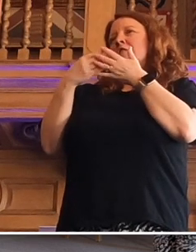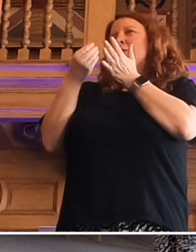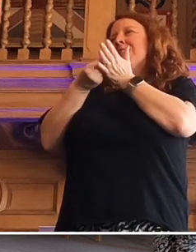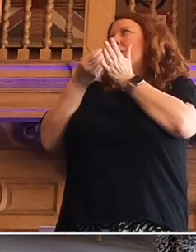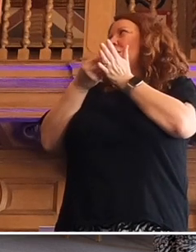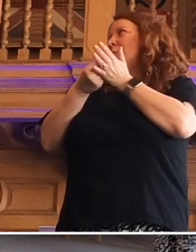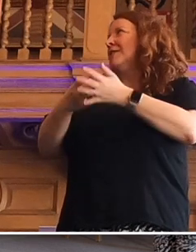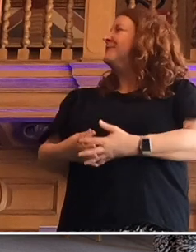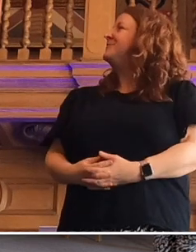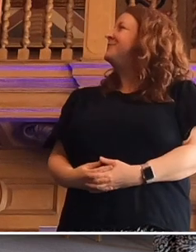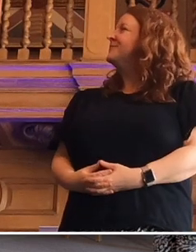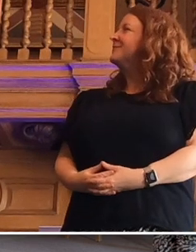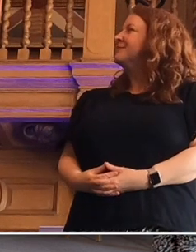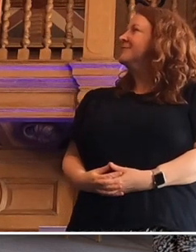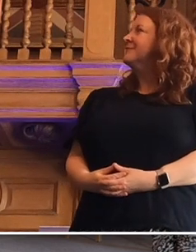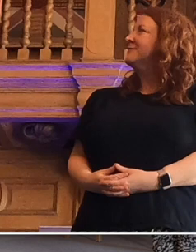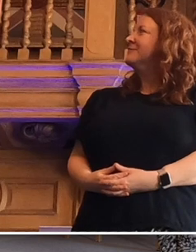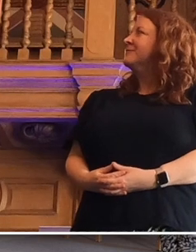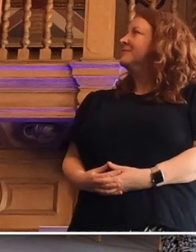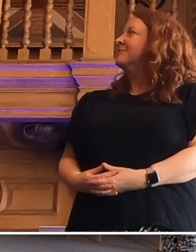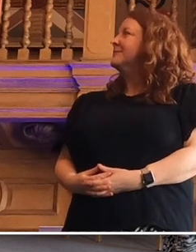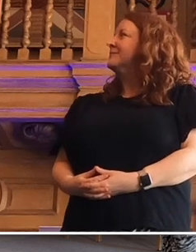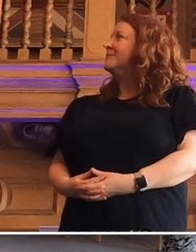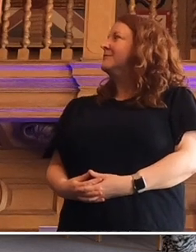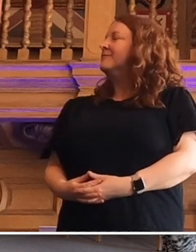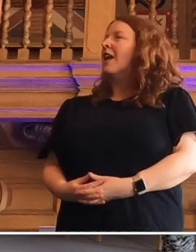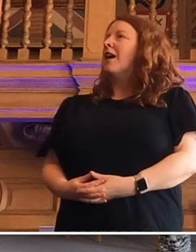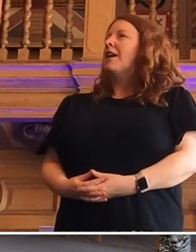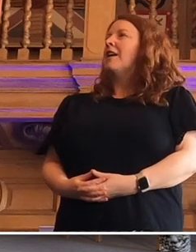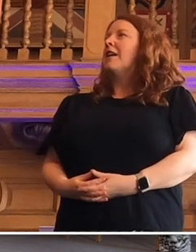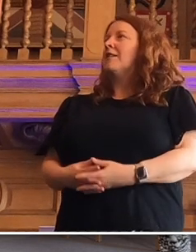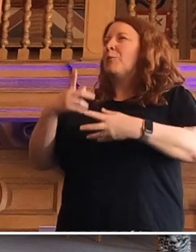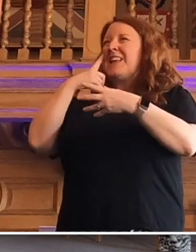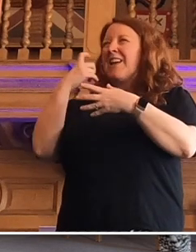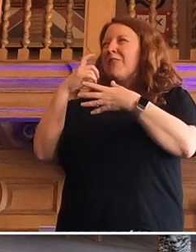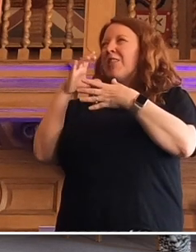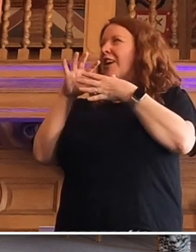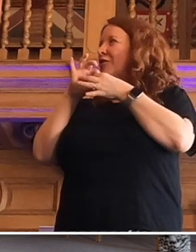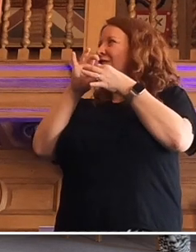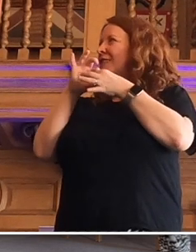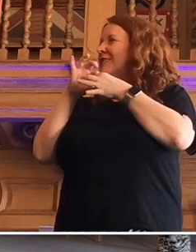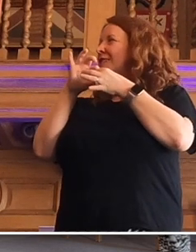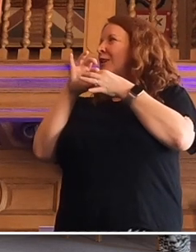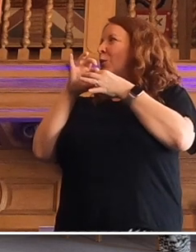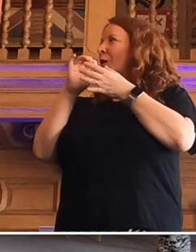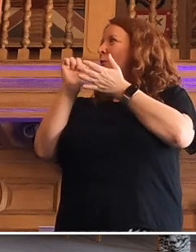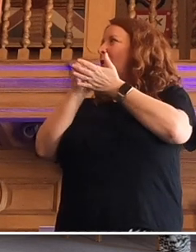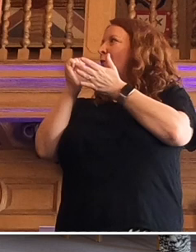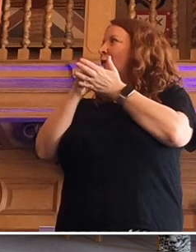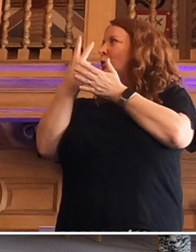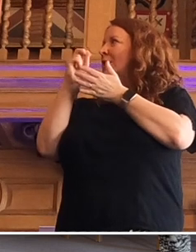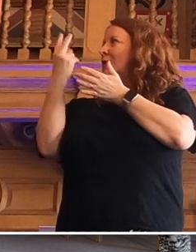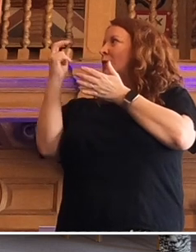that correlation is not causation. And when we published our 2020 report,